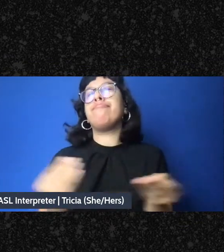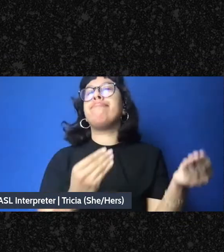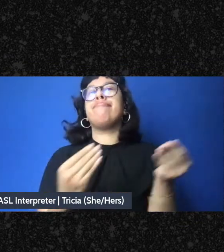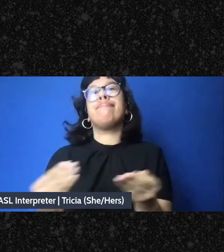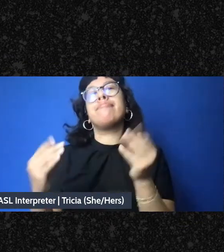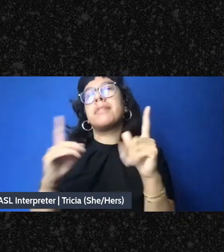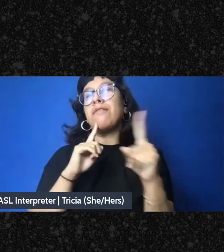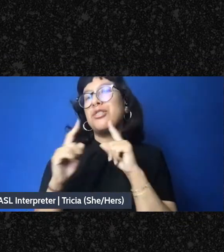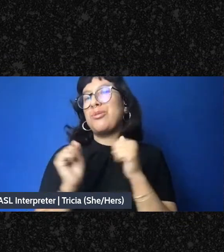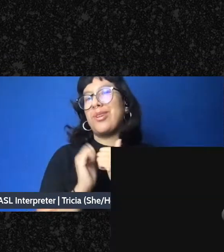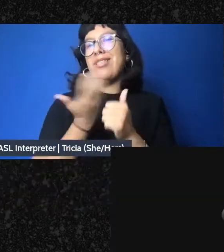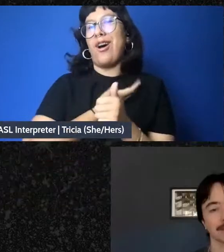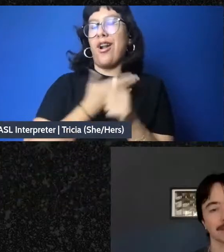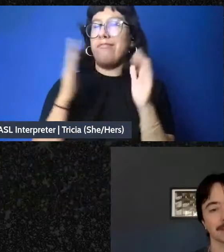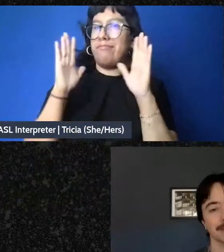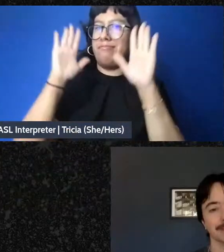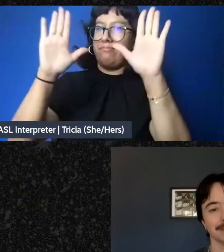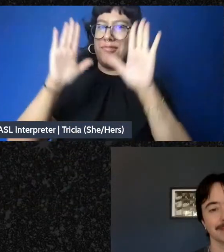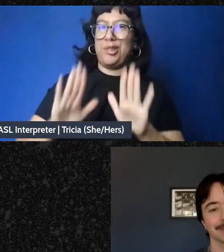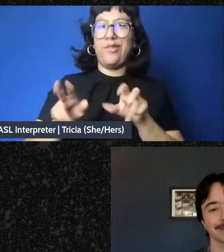with our distinguished guests.